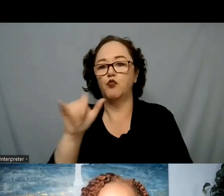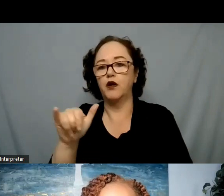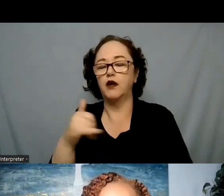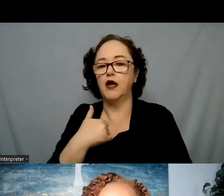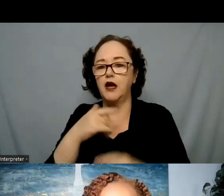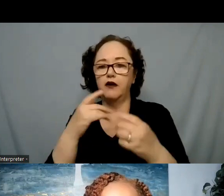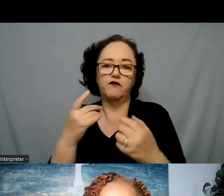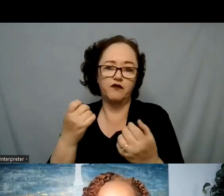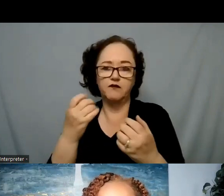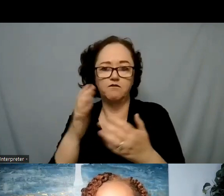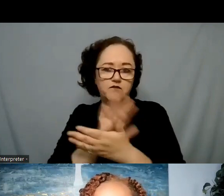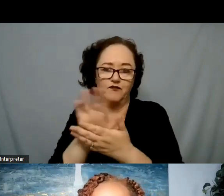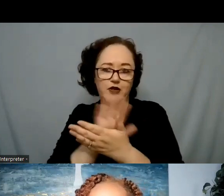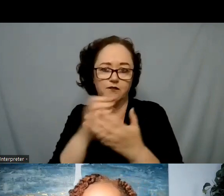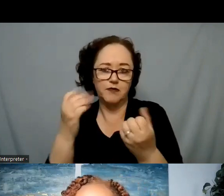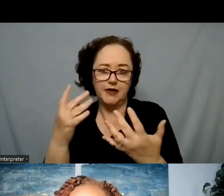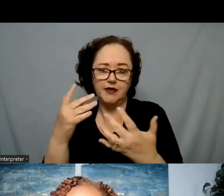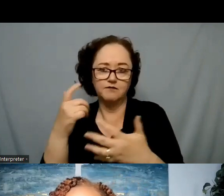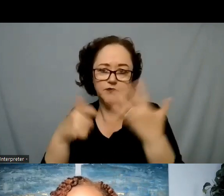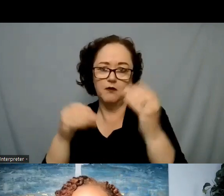into this topic next slide